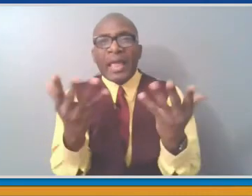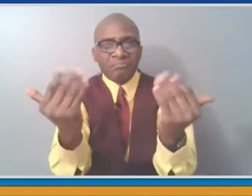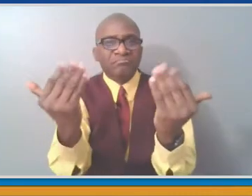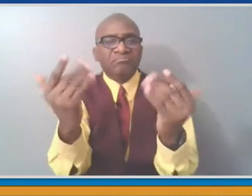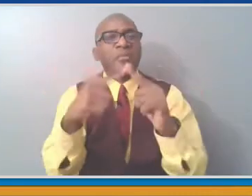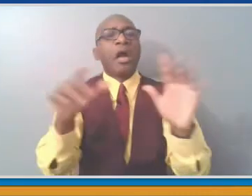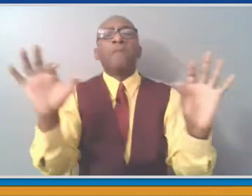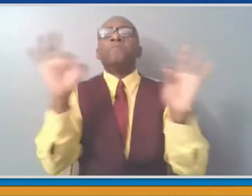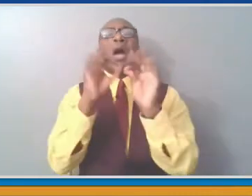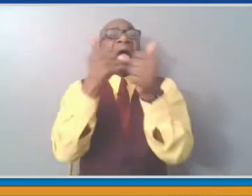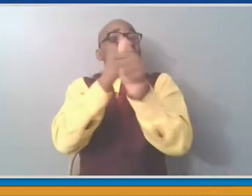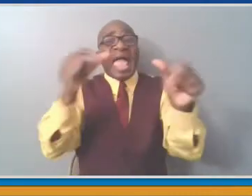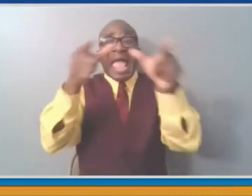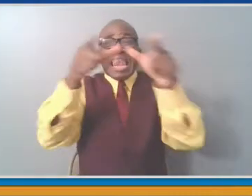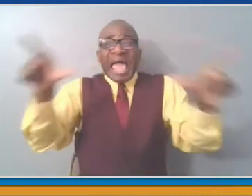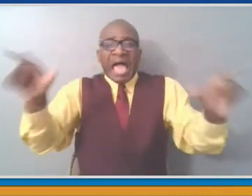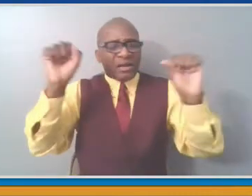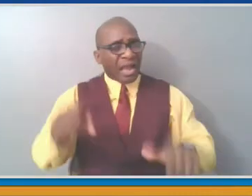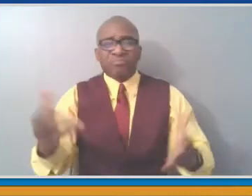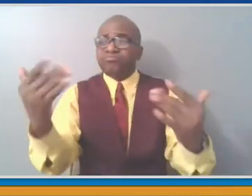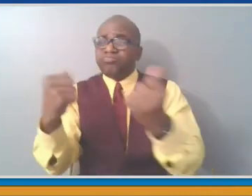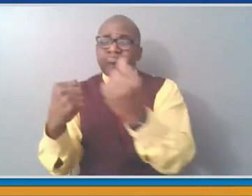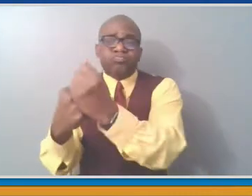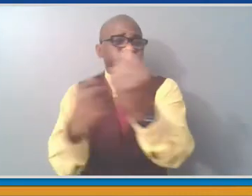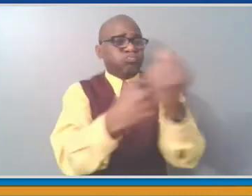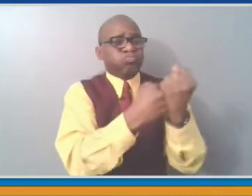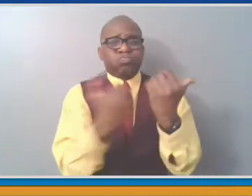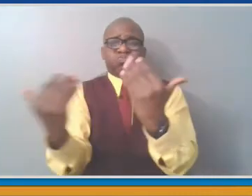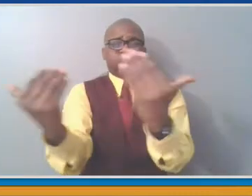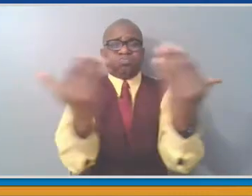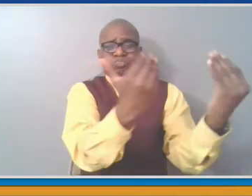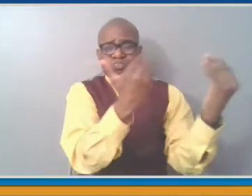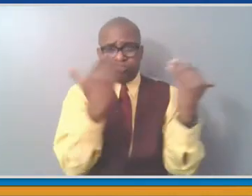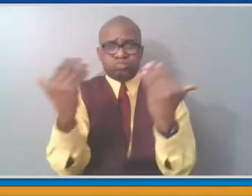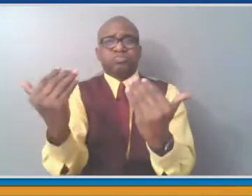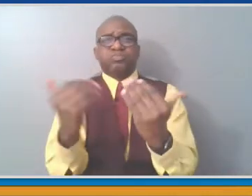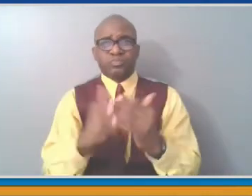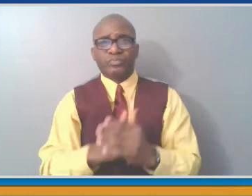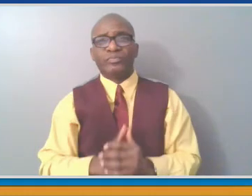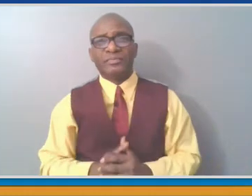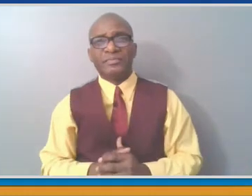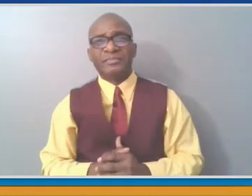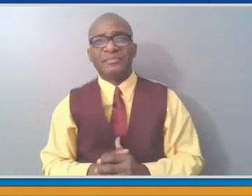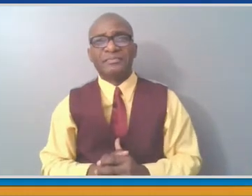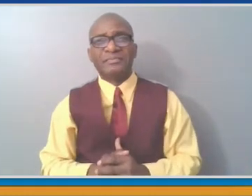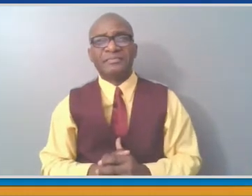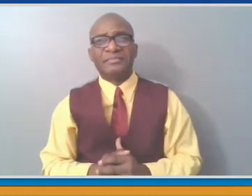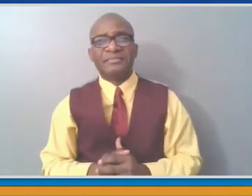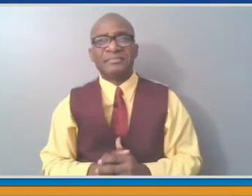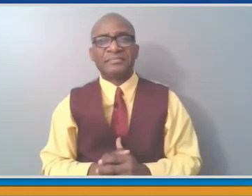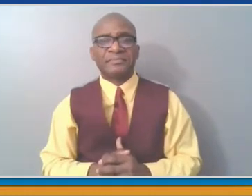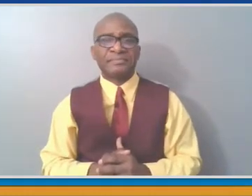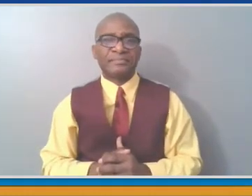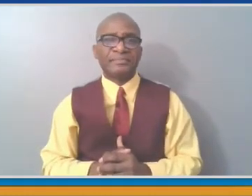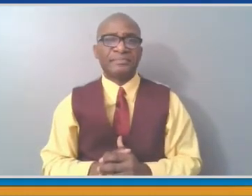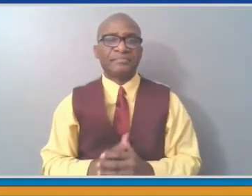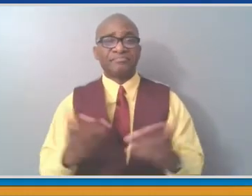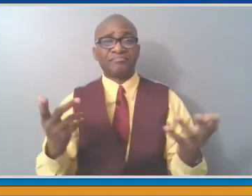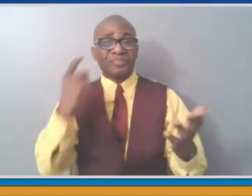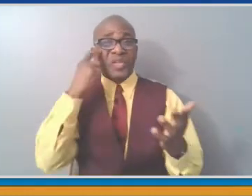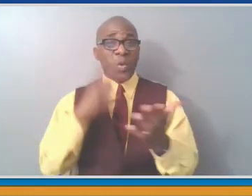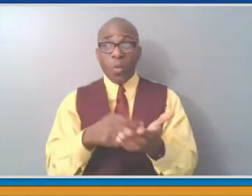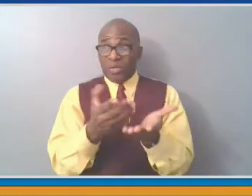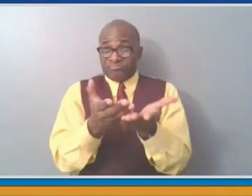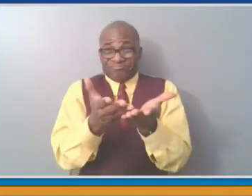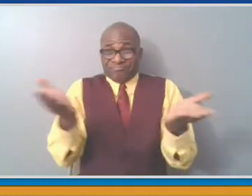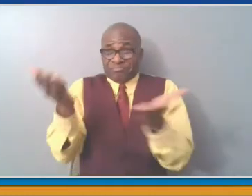municipal governments as we show not only by the Mayor Bramson's visit here today, but by the continual visits that we have of village mayors, city mayors,